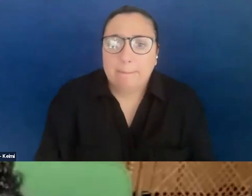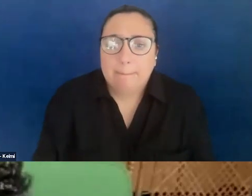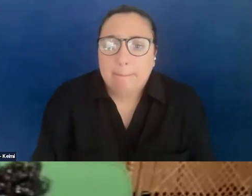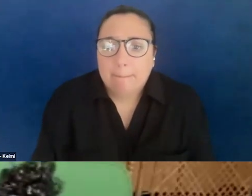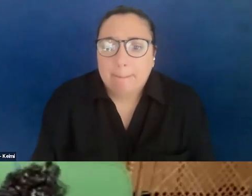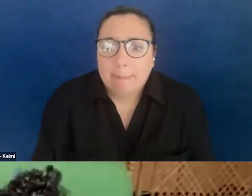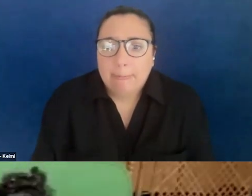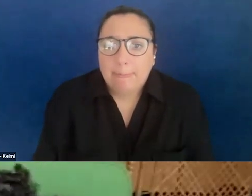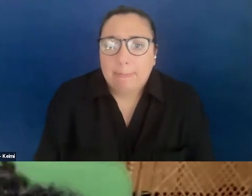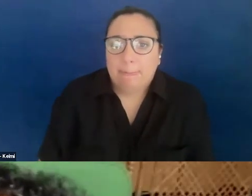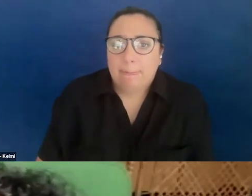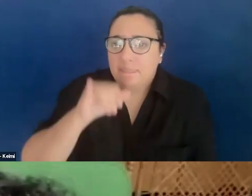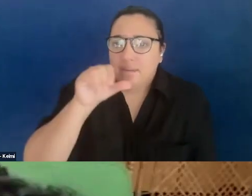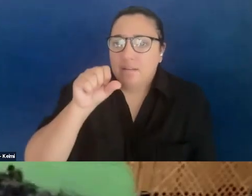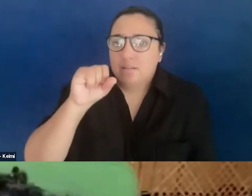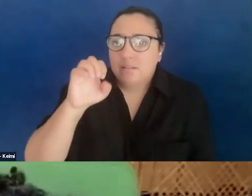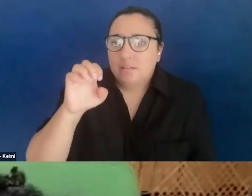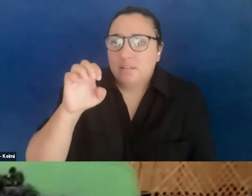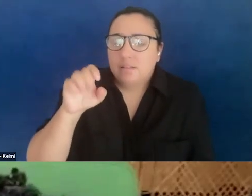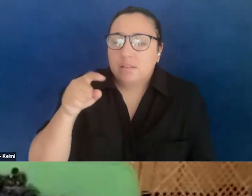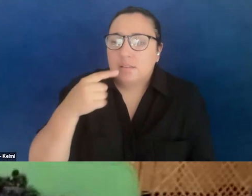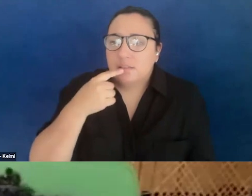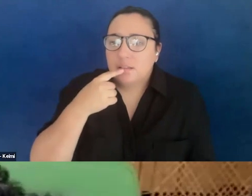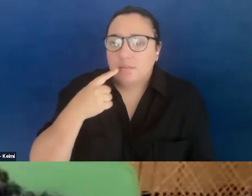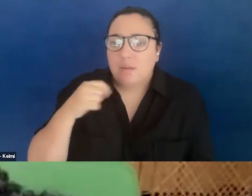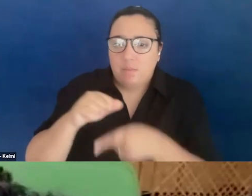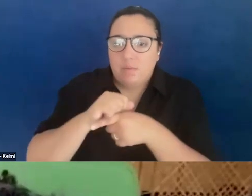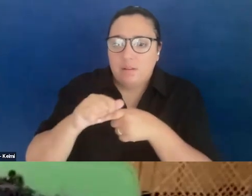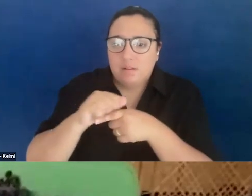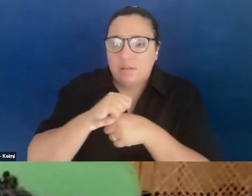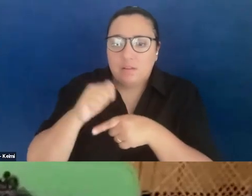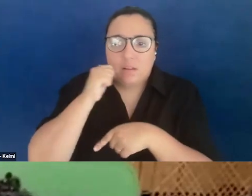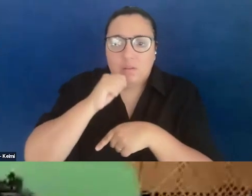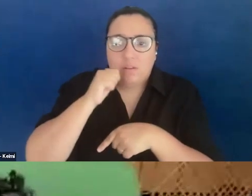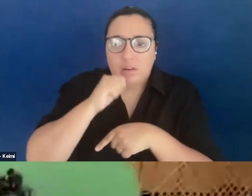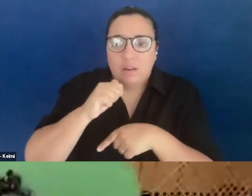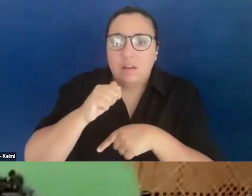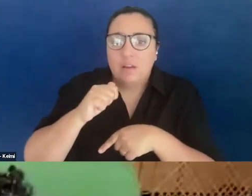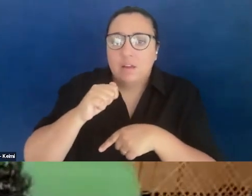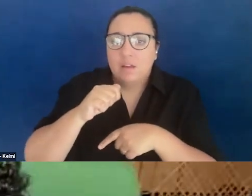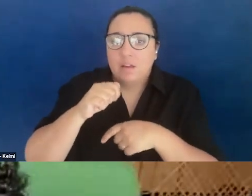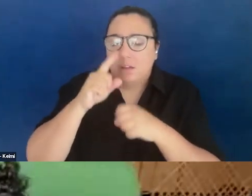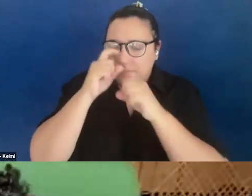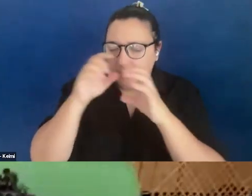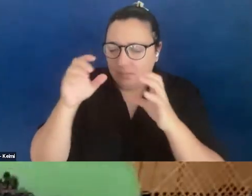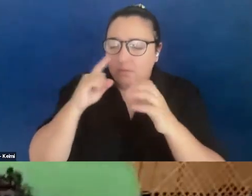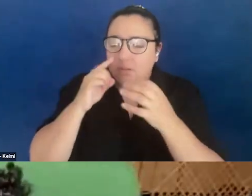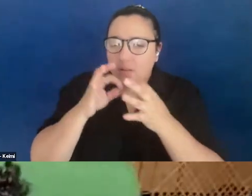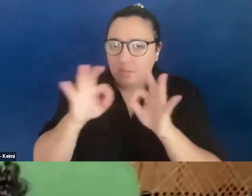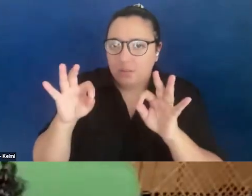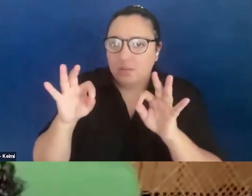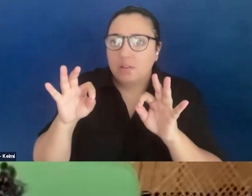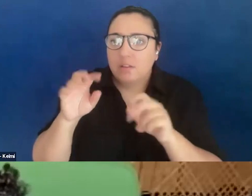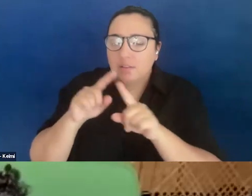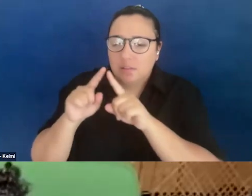Jesse Cornett says, my practice every day is to manifest for liberation for different peoples and lands. I spent